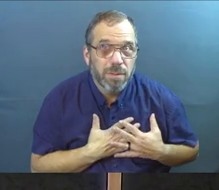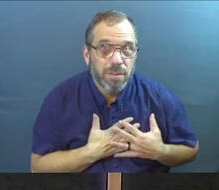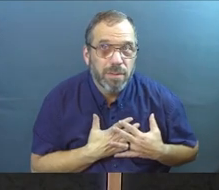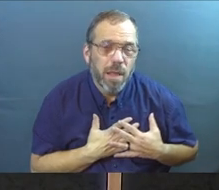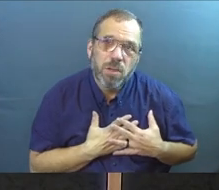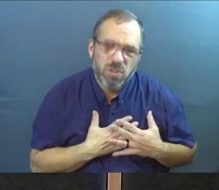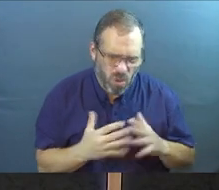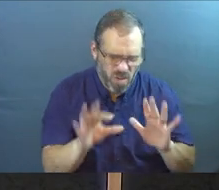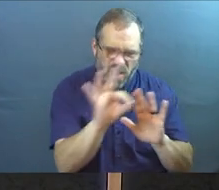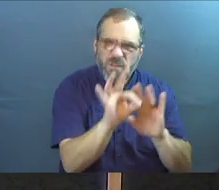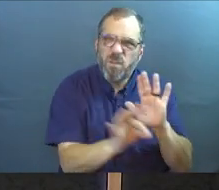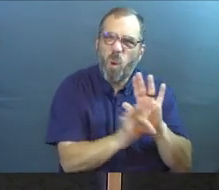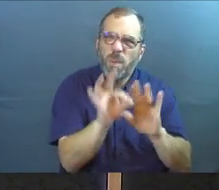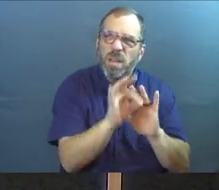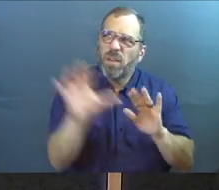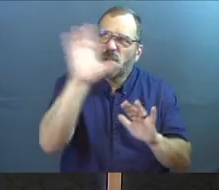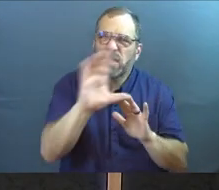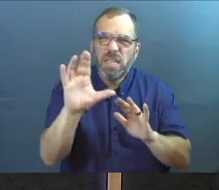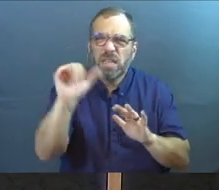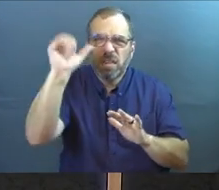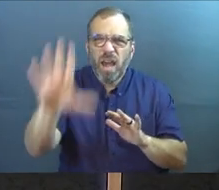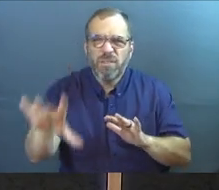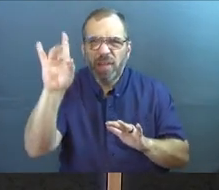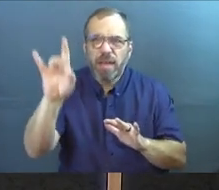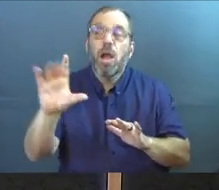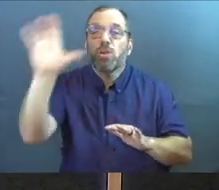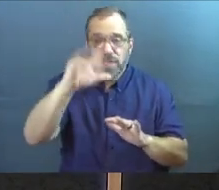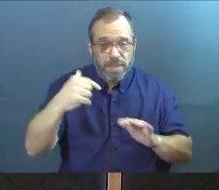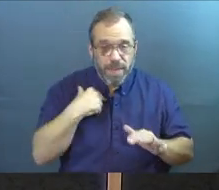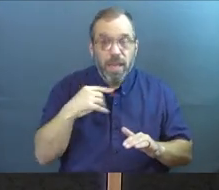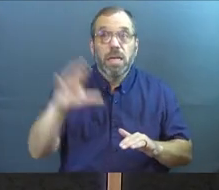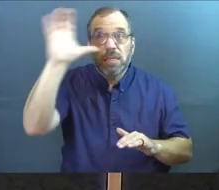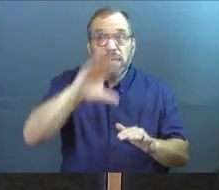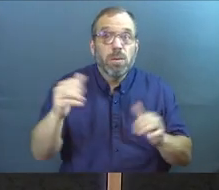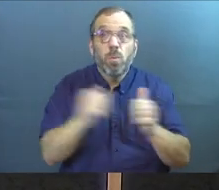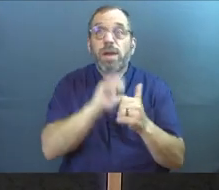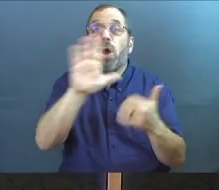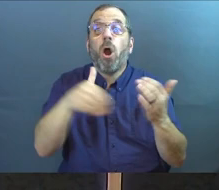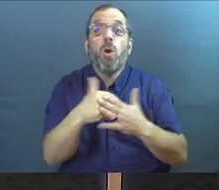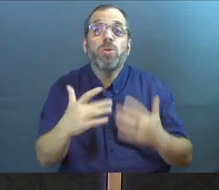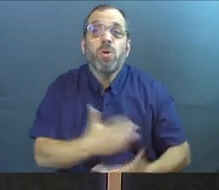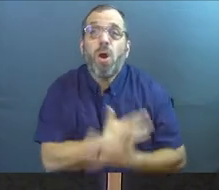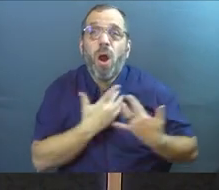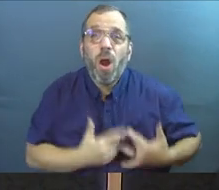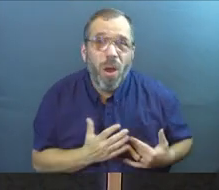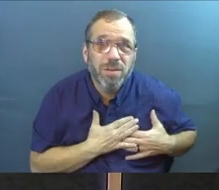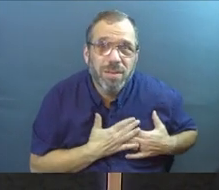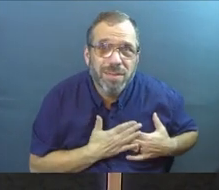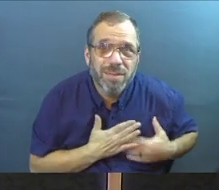So what's the formula for seeking God and finding him? You'll seek me and find me when you seek after me with all your heart.